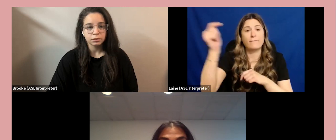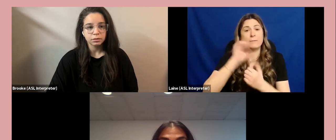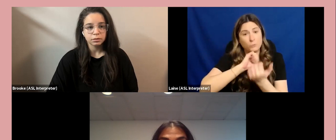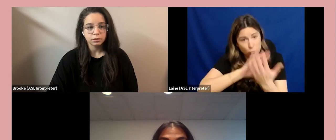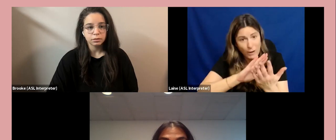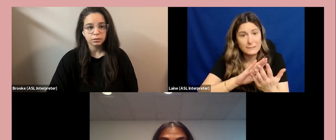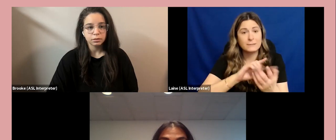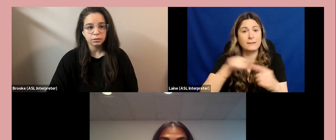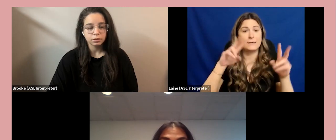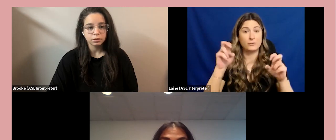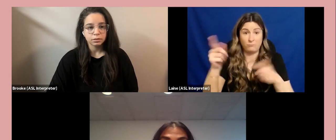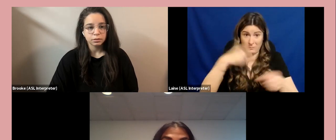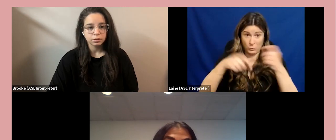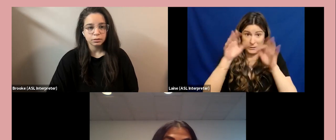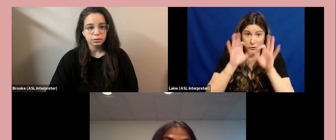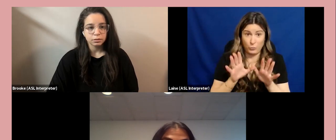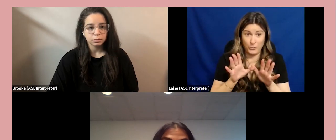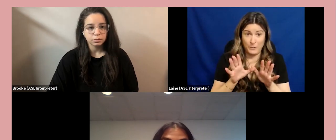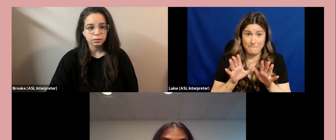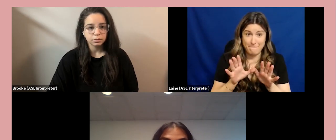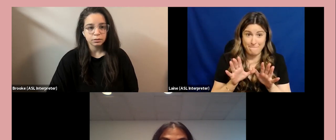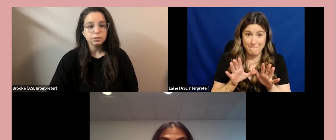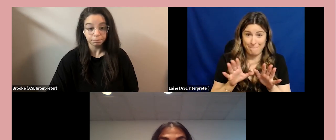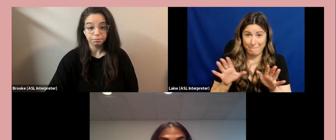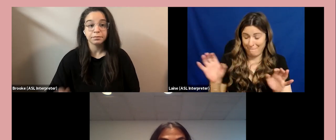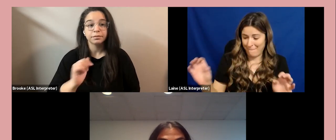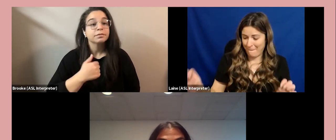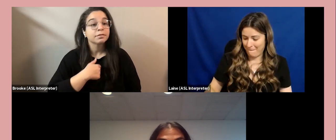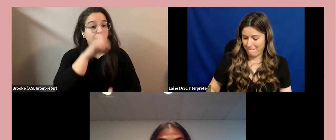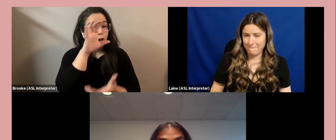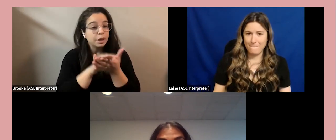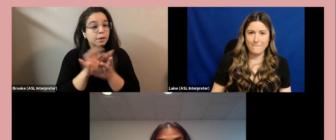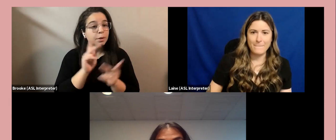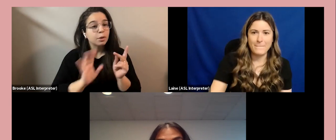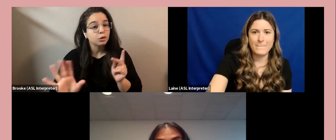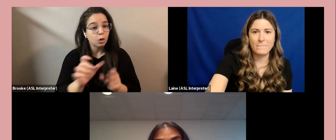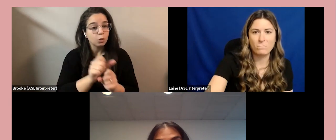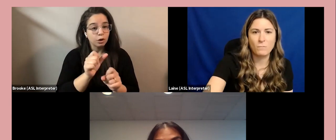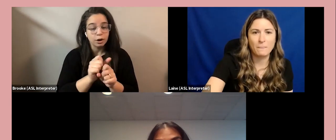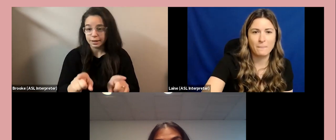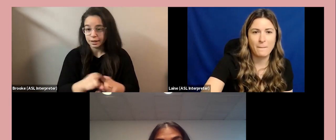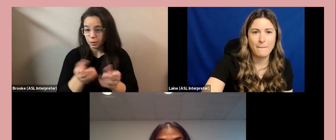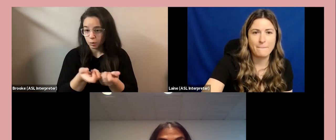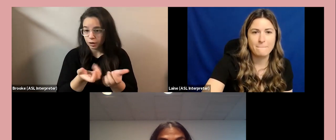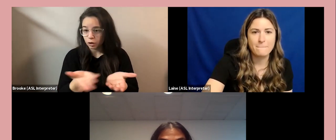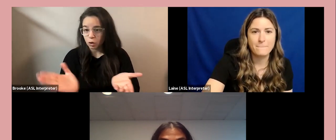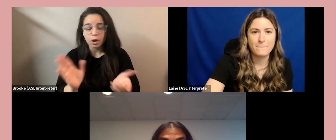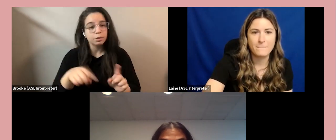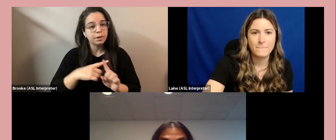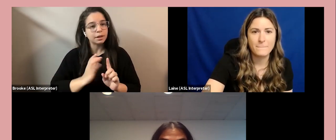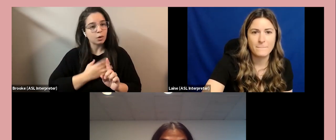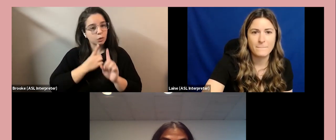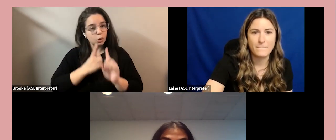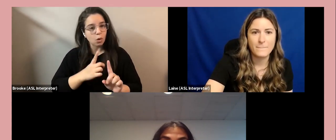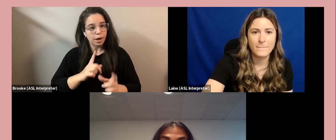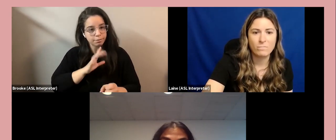inequality um i truly believe that with the work of people like yourself um and the commitment that myself and other of my